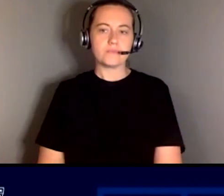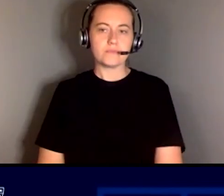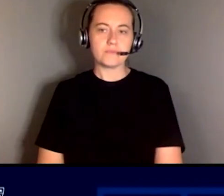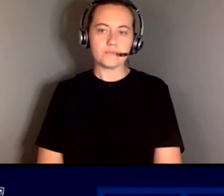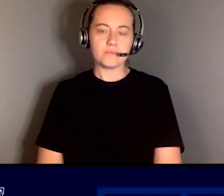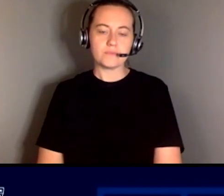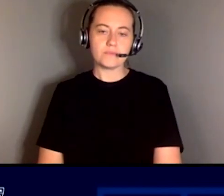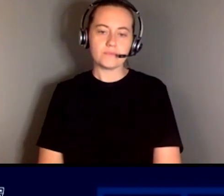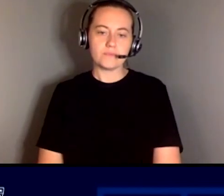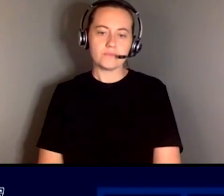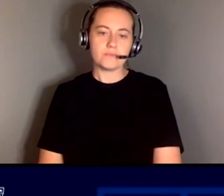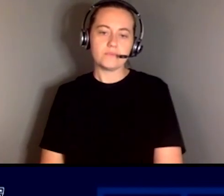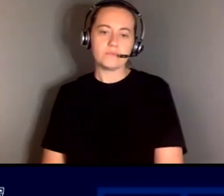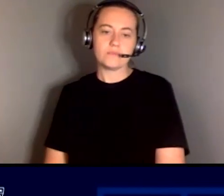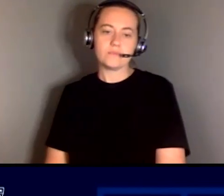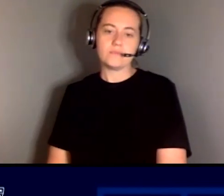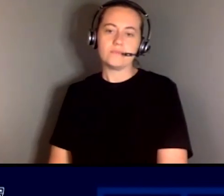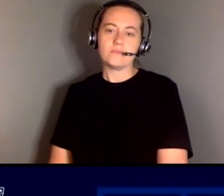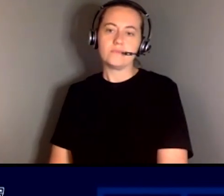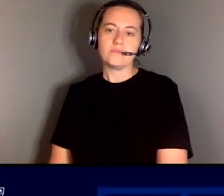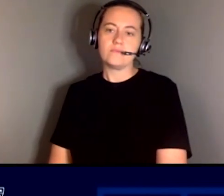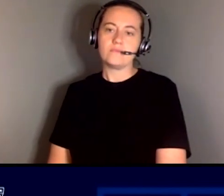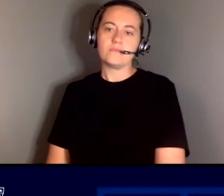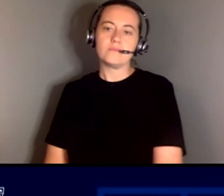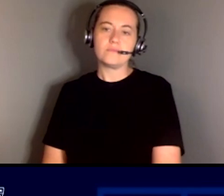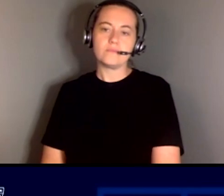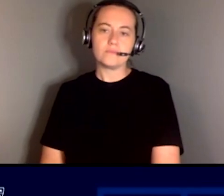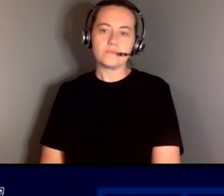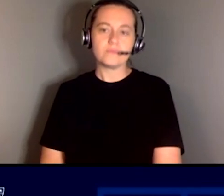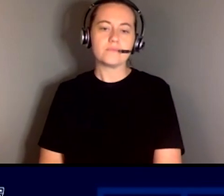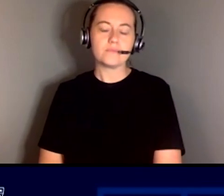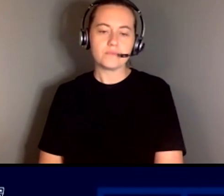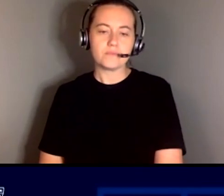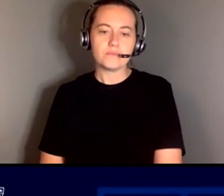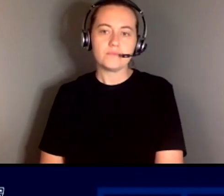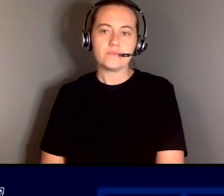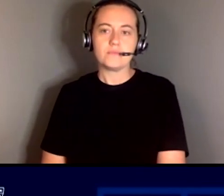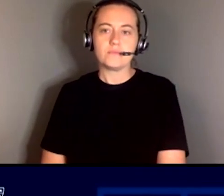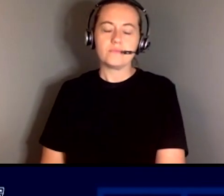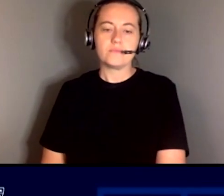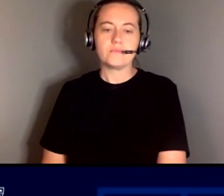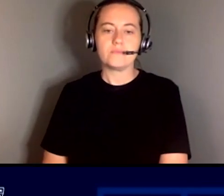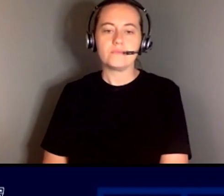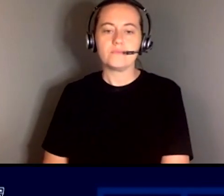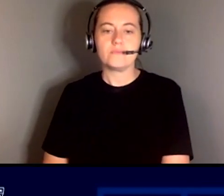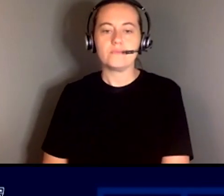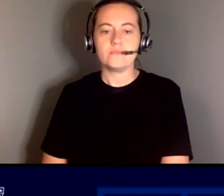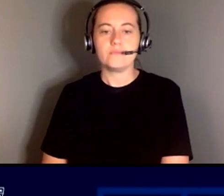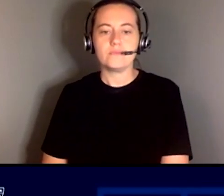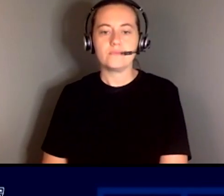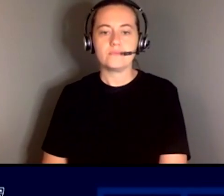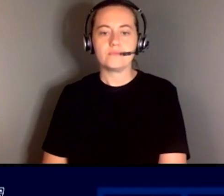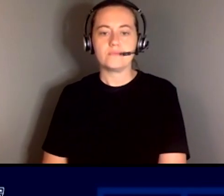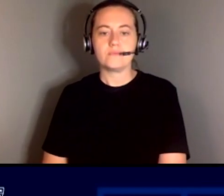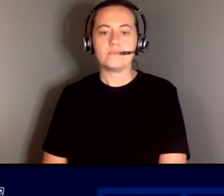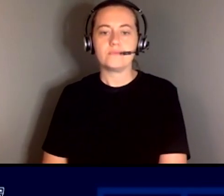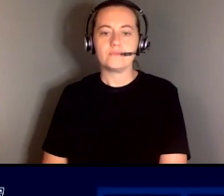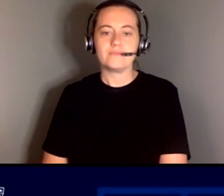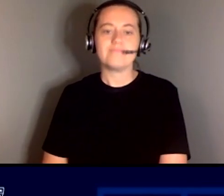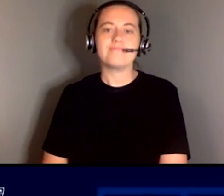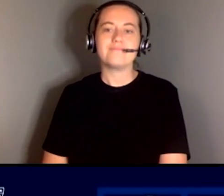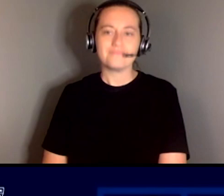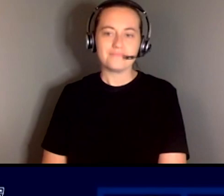greco dr first spell or campbell or the interview with us and in the nervousness and the rush i may forget everybody's name